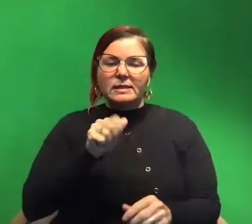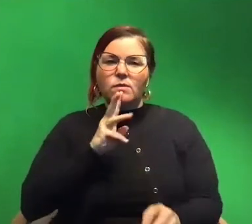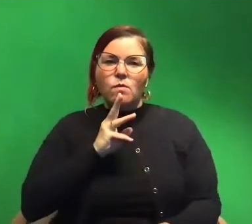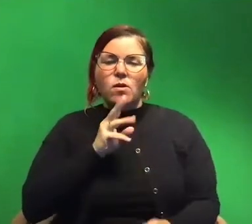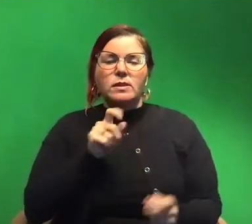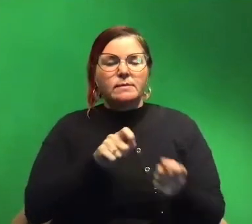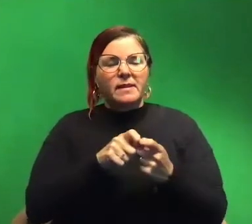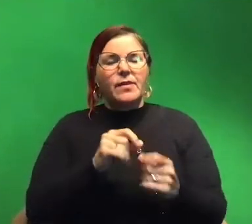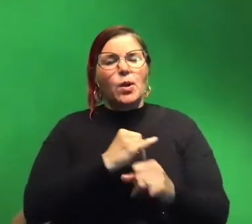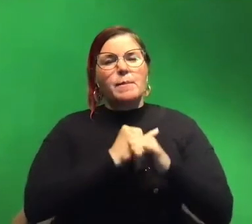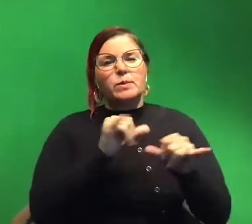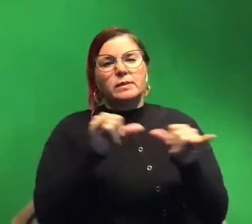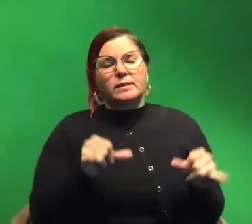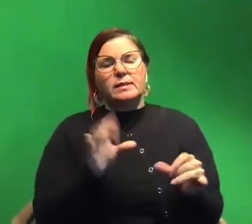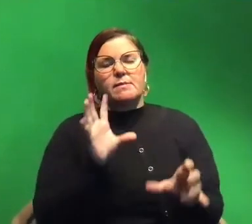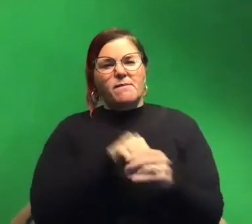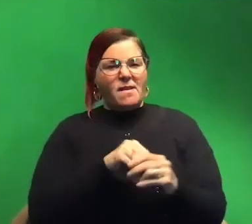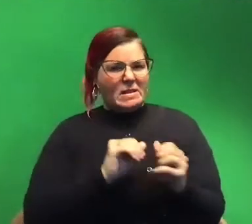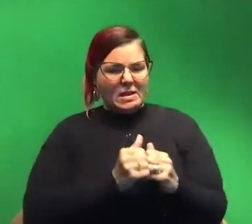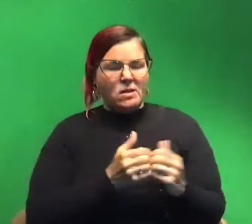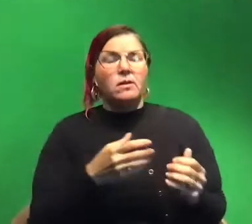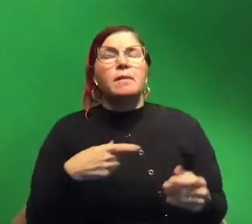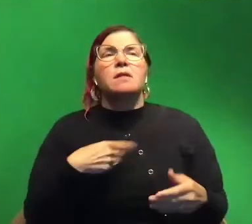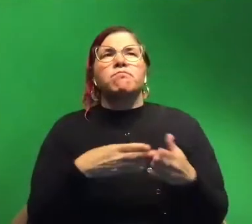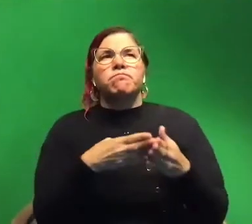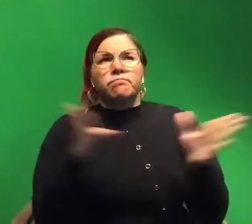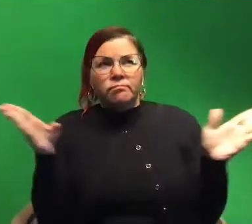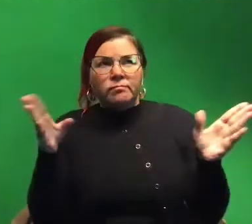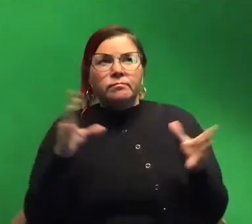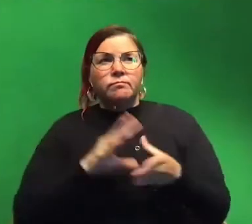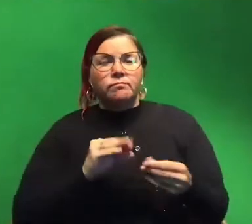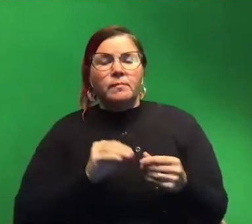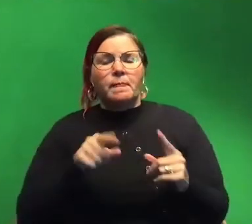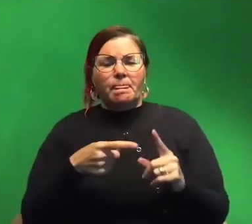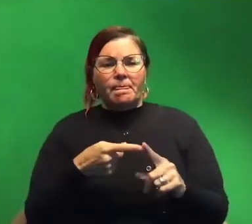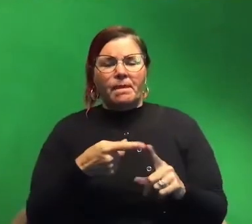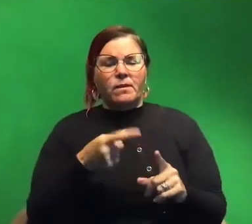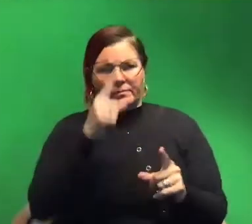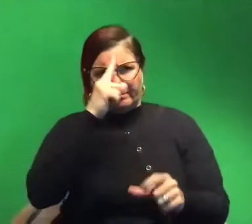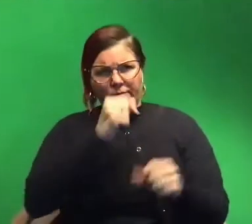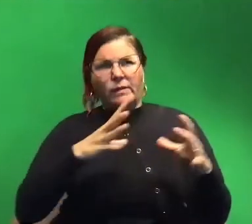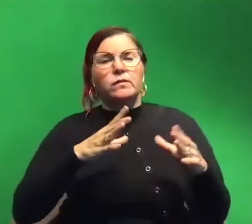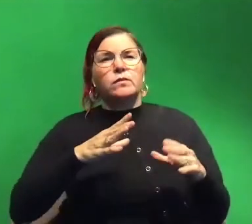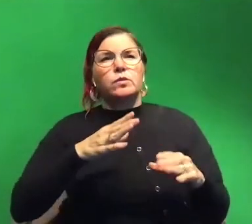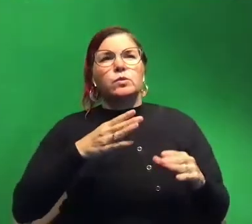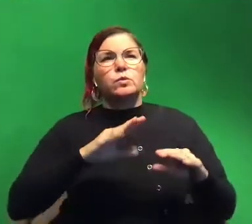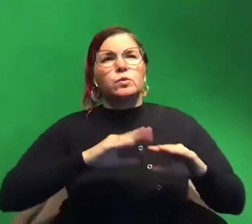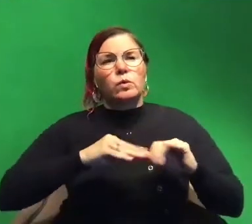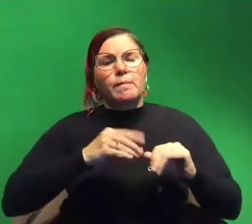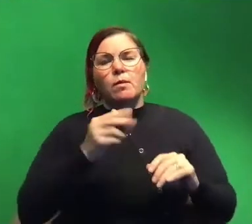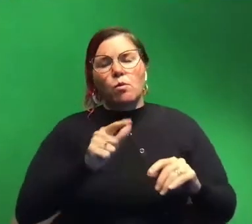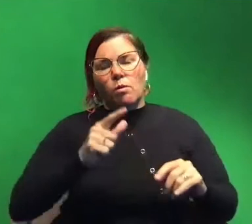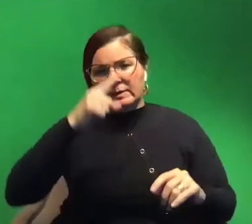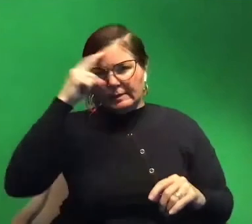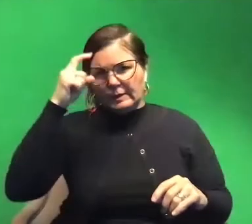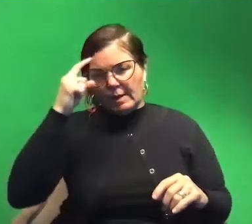the immune system played a role in that but broadly speaking um when you have when you think of swimming in a pool in the summer like you